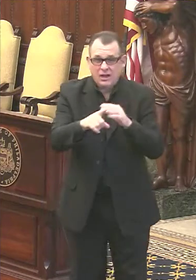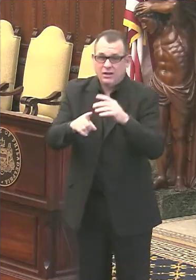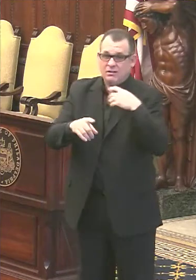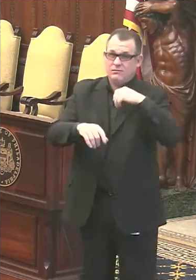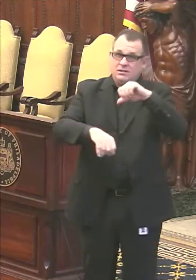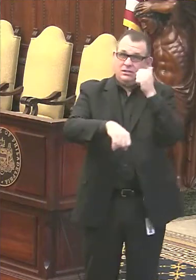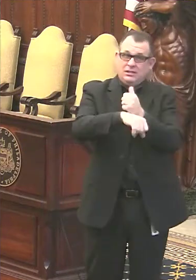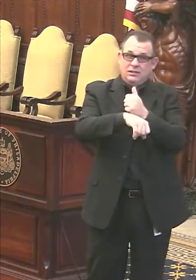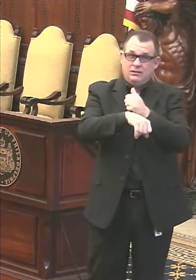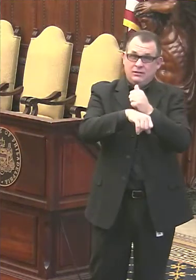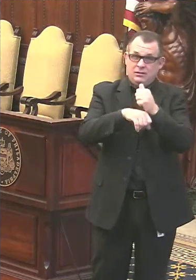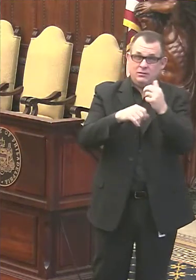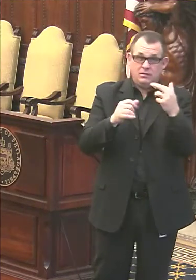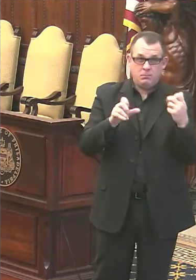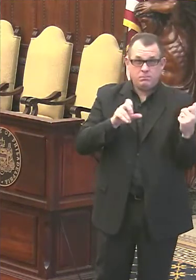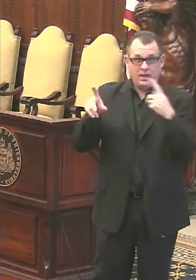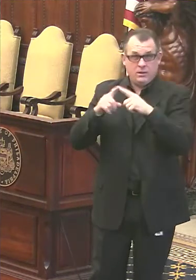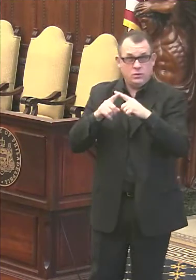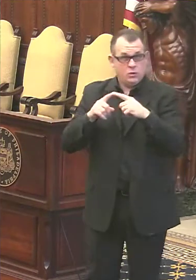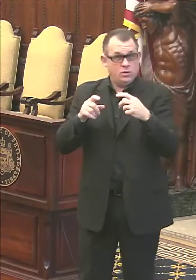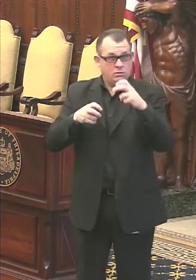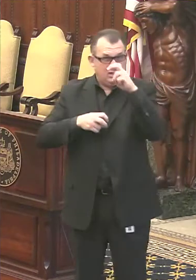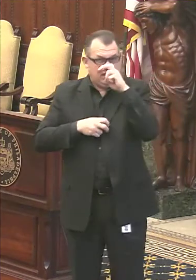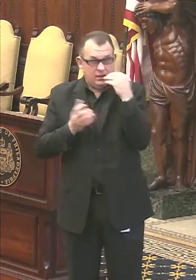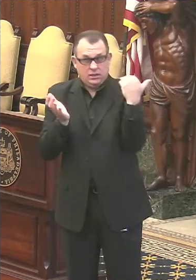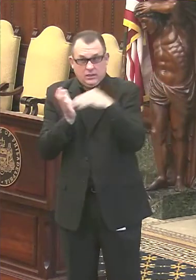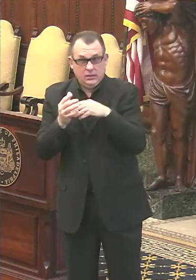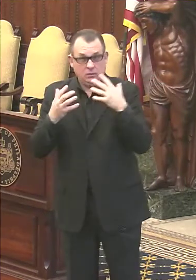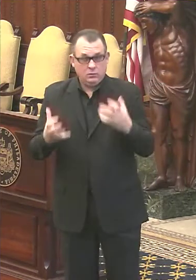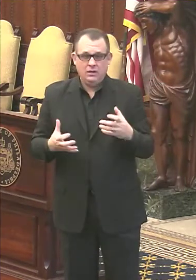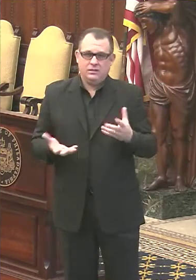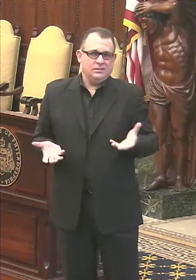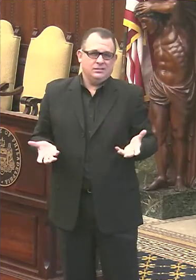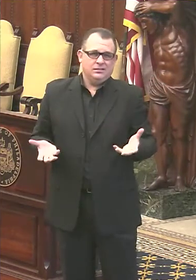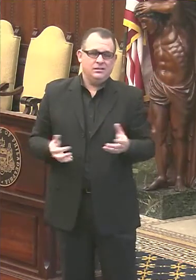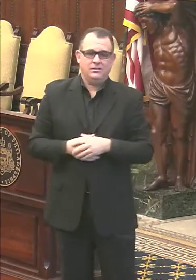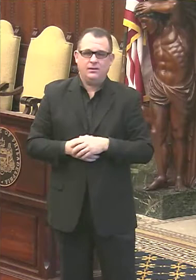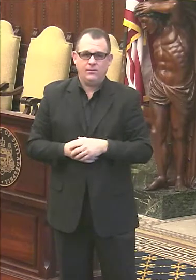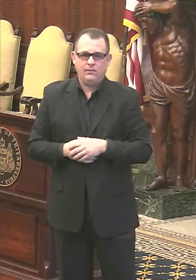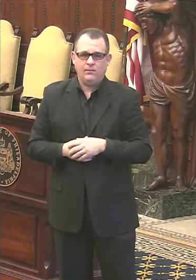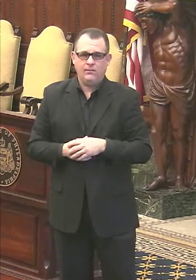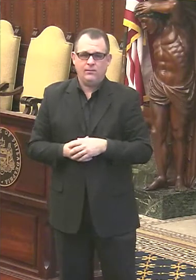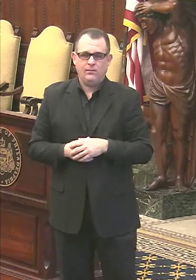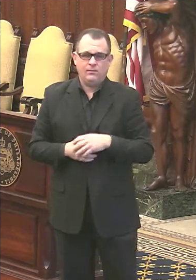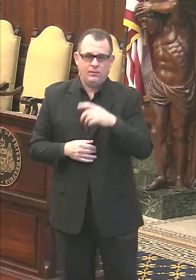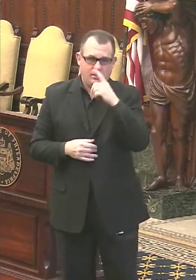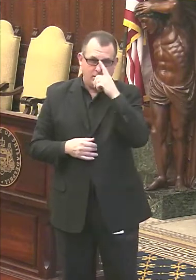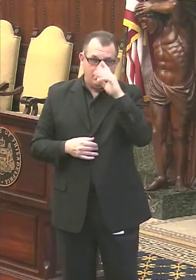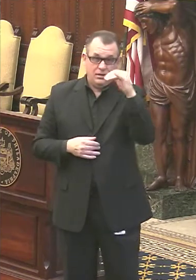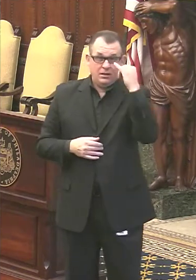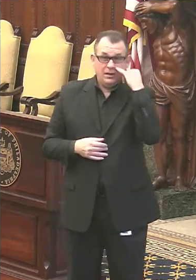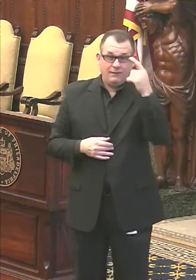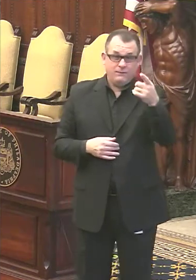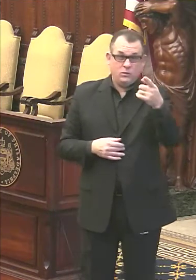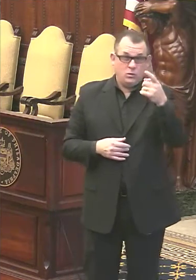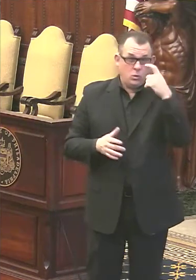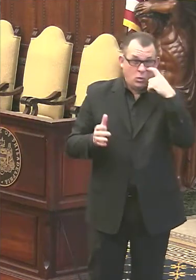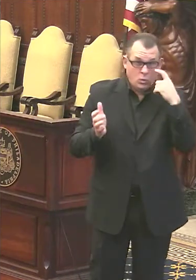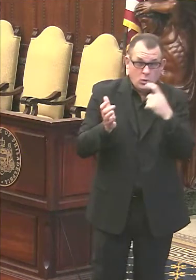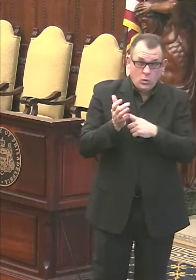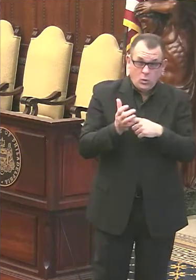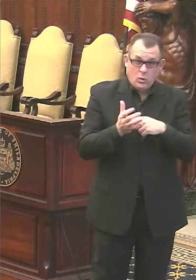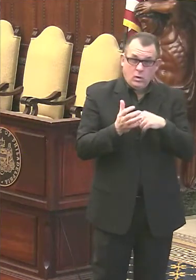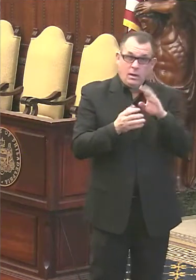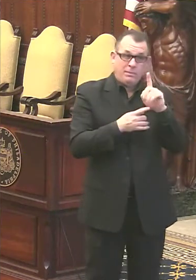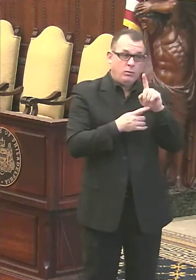if the case rates rise, and if we have reason to believe the virus is spreading at these sites. In particular, if this new variant becomes a big problem in